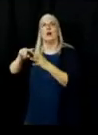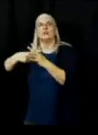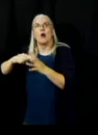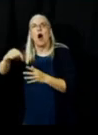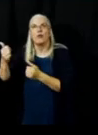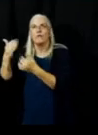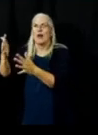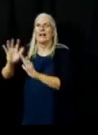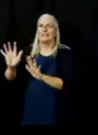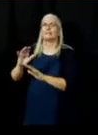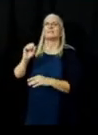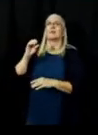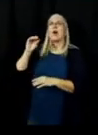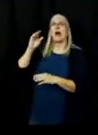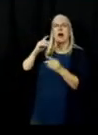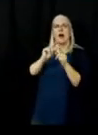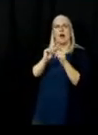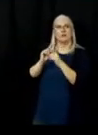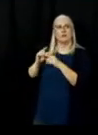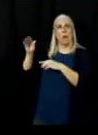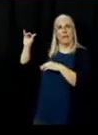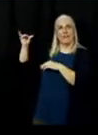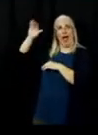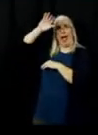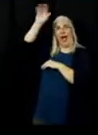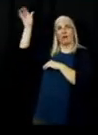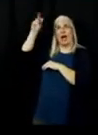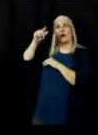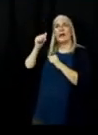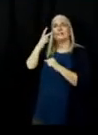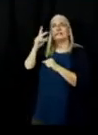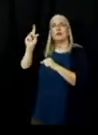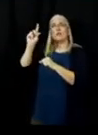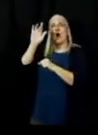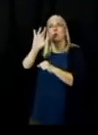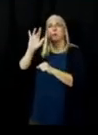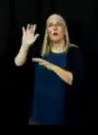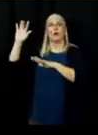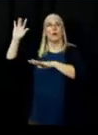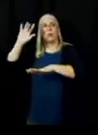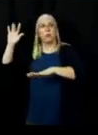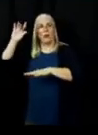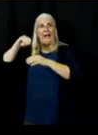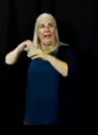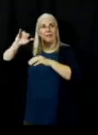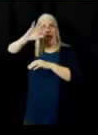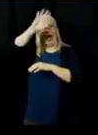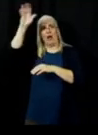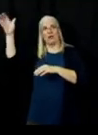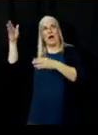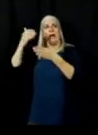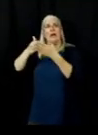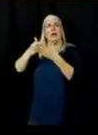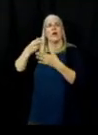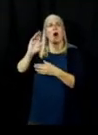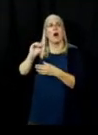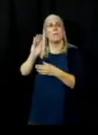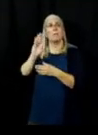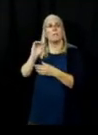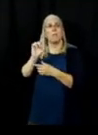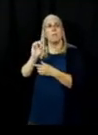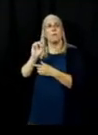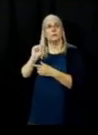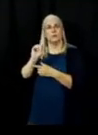areas that are open, okay? Our control line is on Humboldt Road and the Upper Ohio Road, okay? And then the main